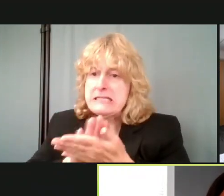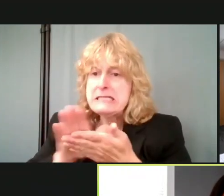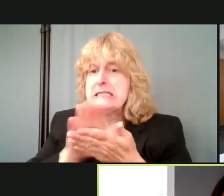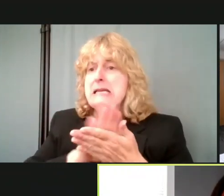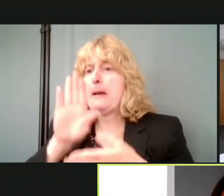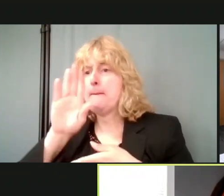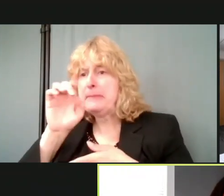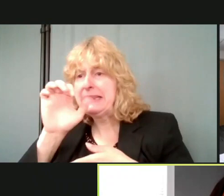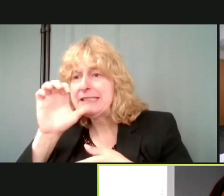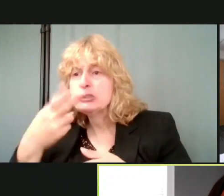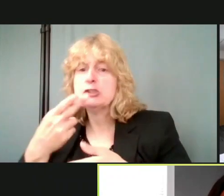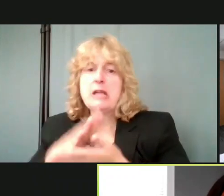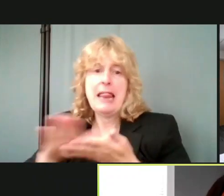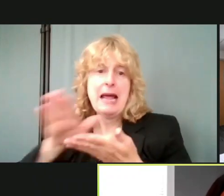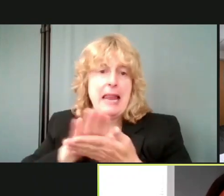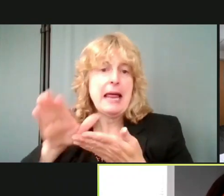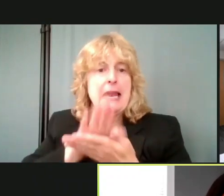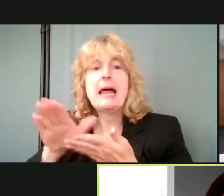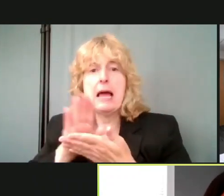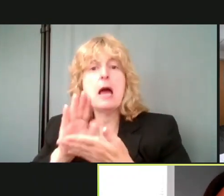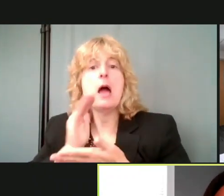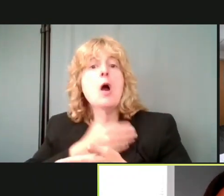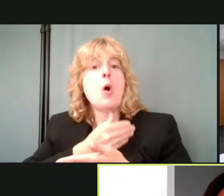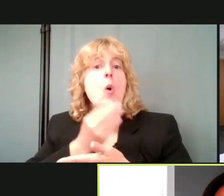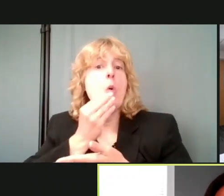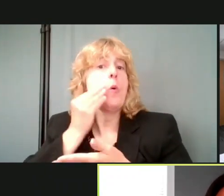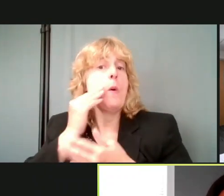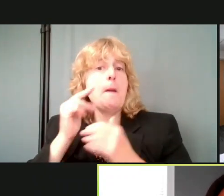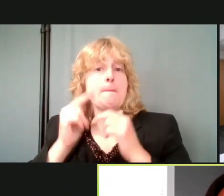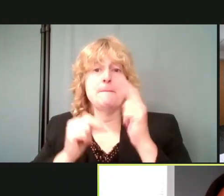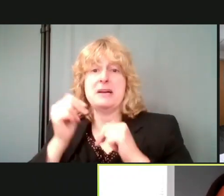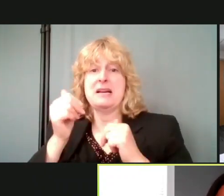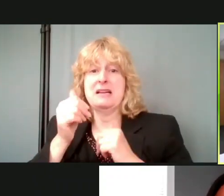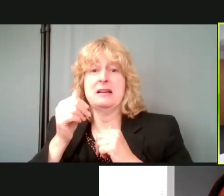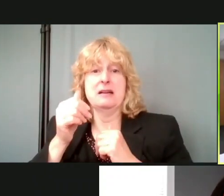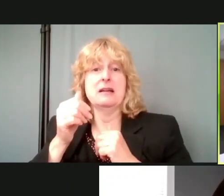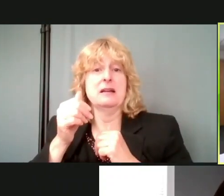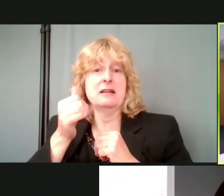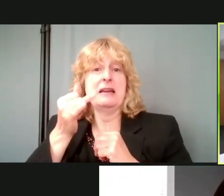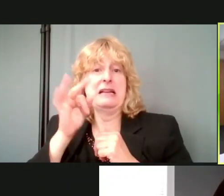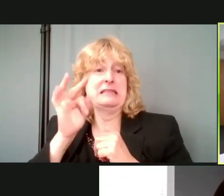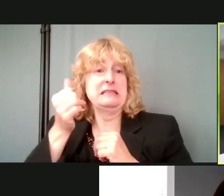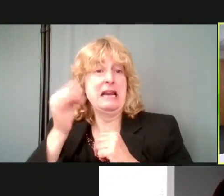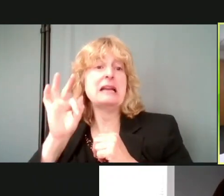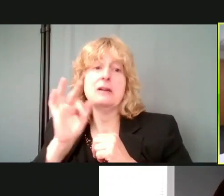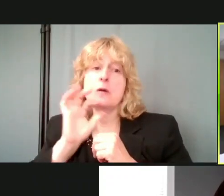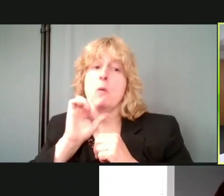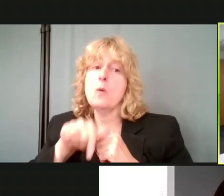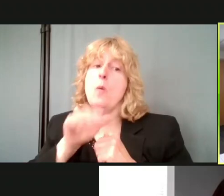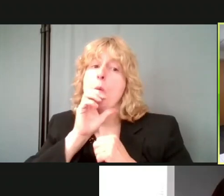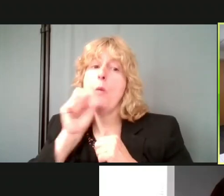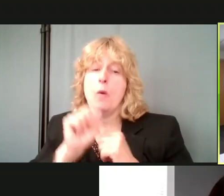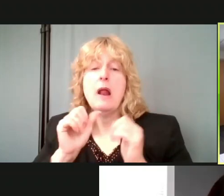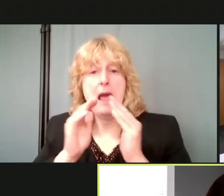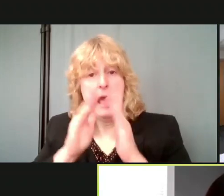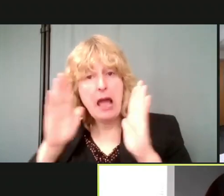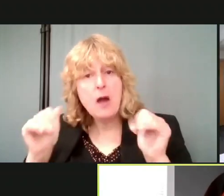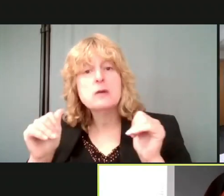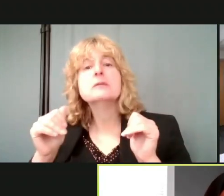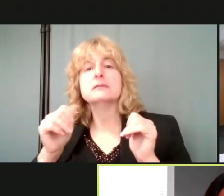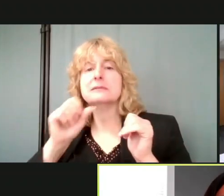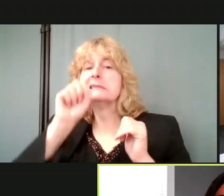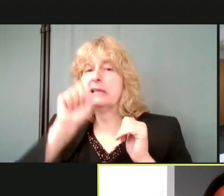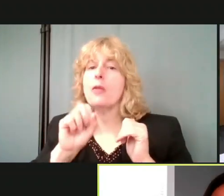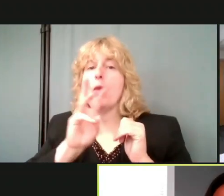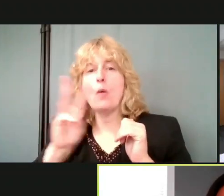pretty, I mean, it was built like in the 1919s. So this is an older house. And in southwest Detroit, a lot of our homes are on the